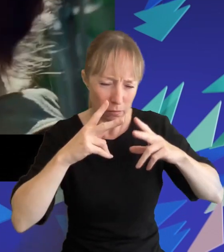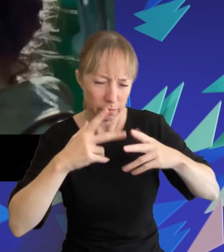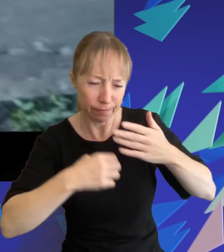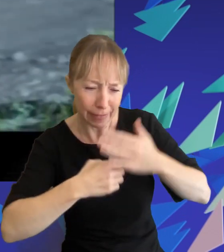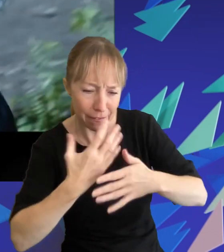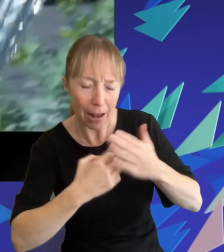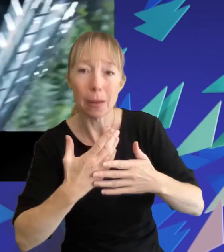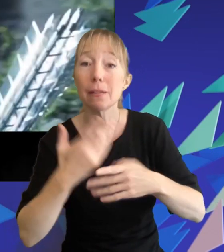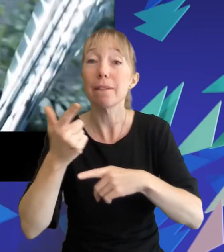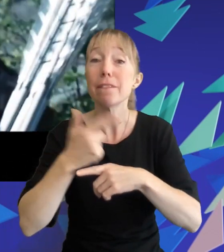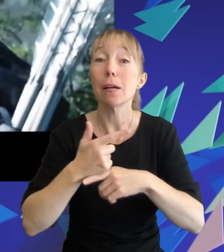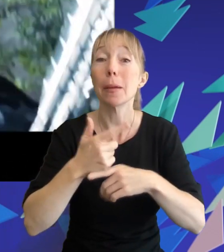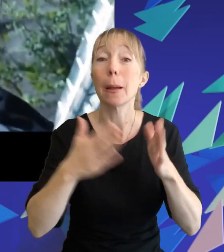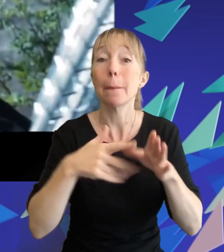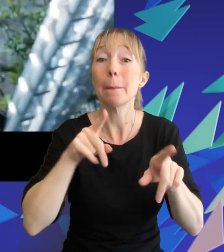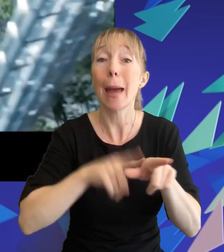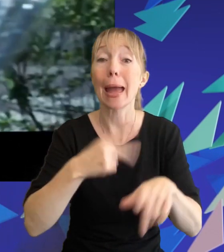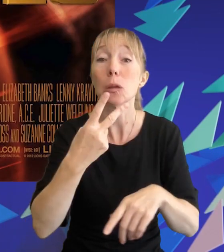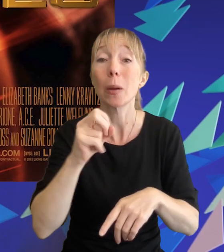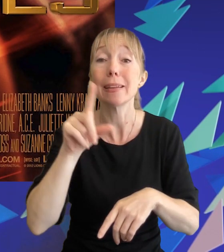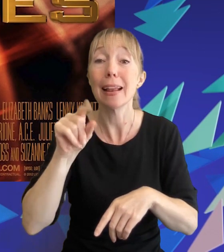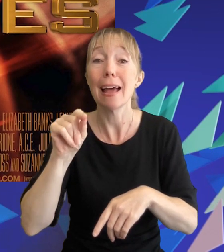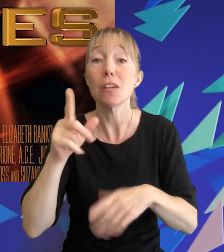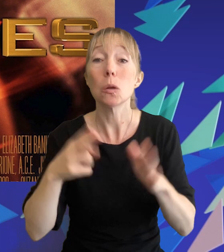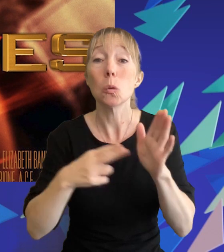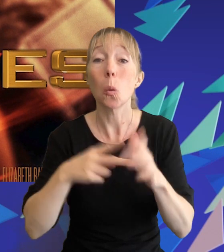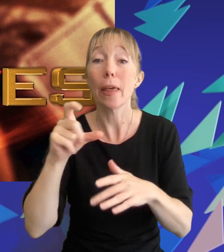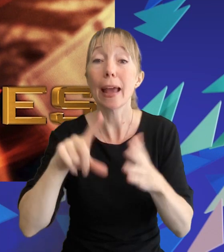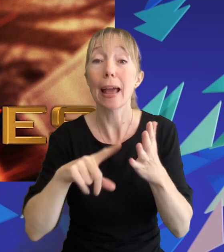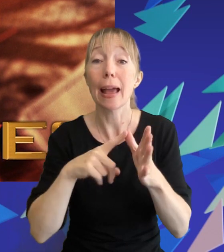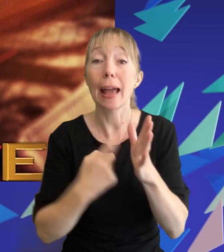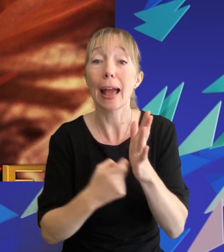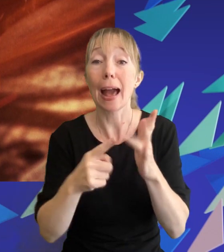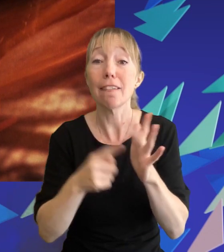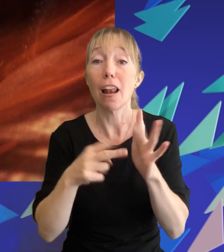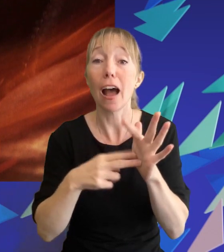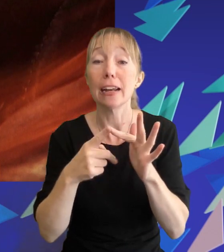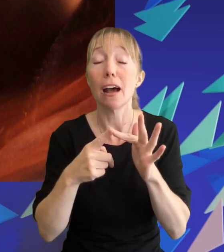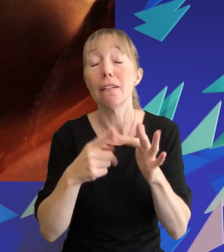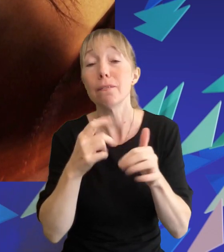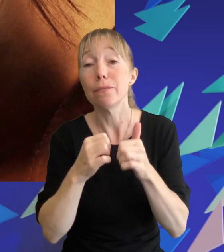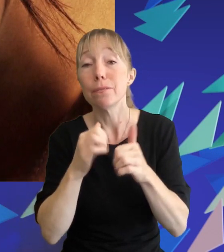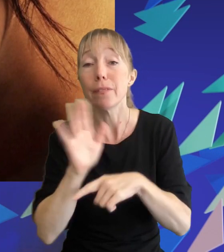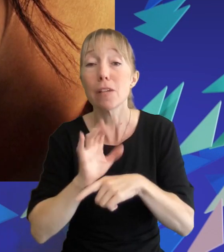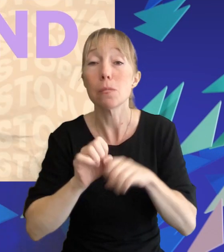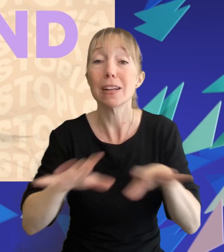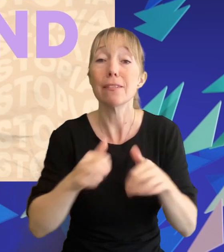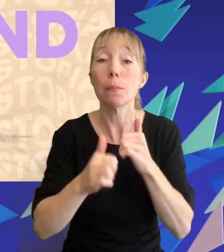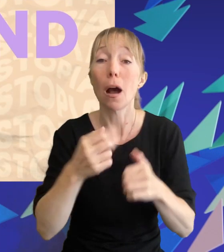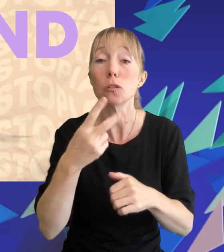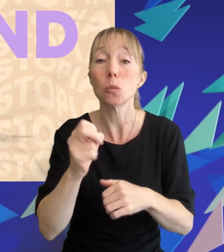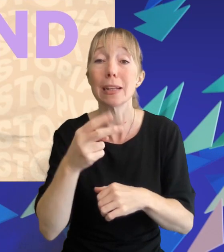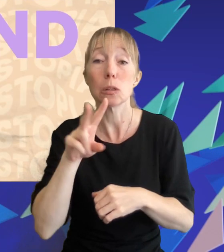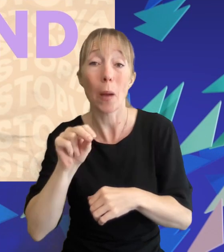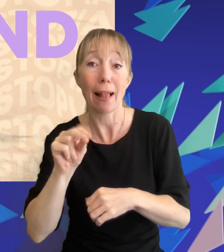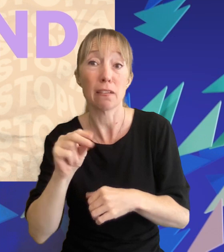in north carolina and the film was then released in march 2012 to critical and commercial acclaim its